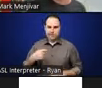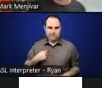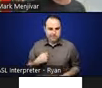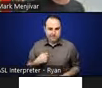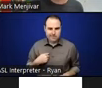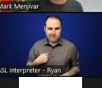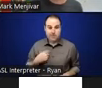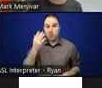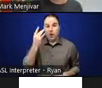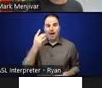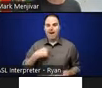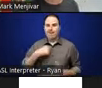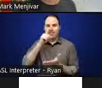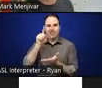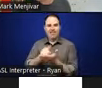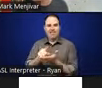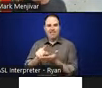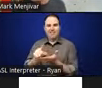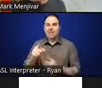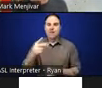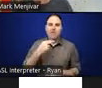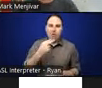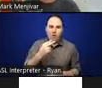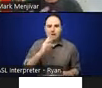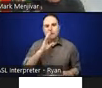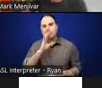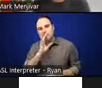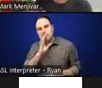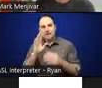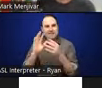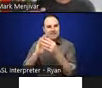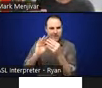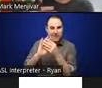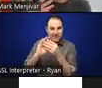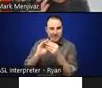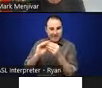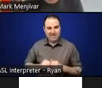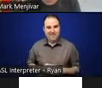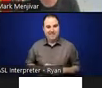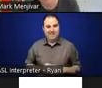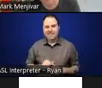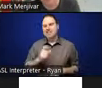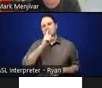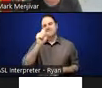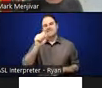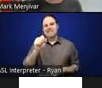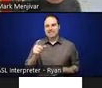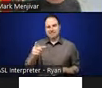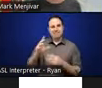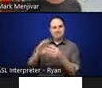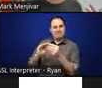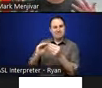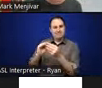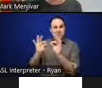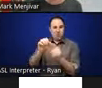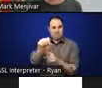with voice, with story. It wasn't so much, yes, it was like what people were saying, but a big